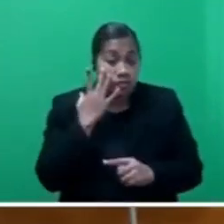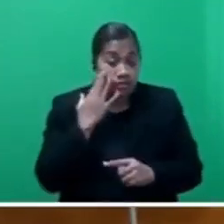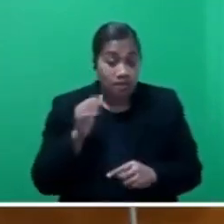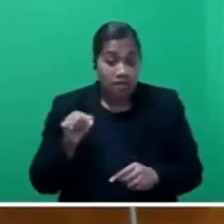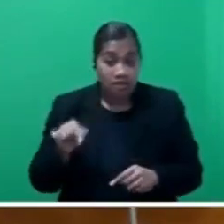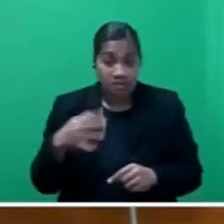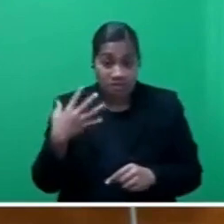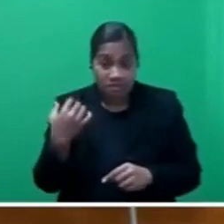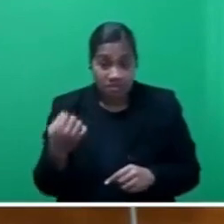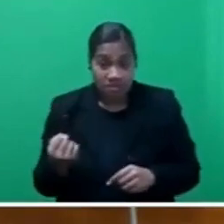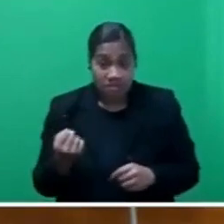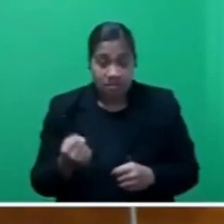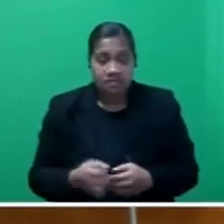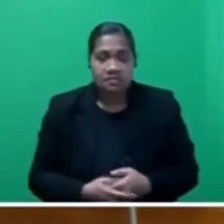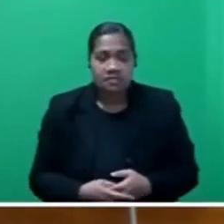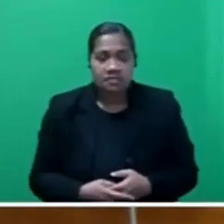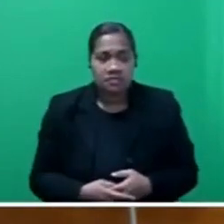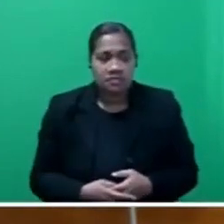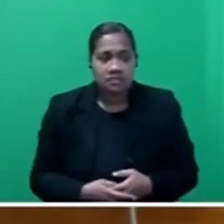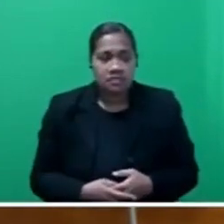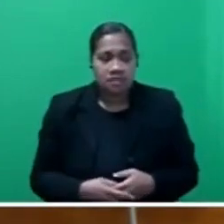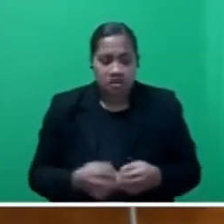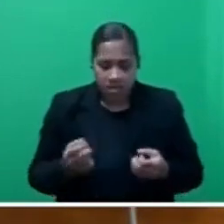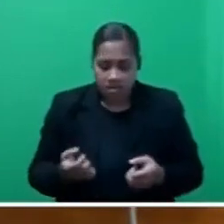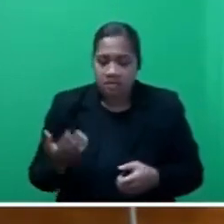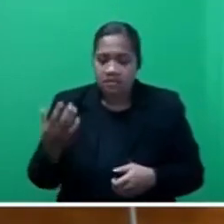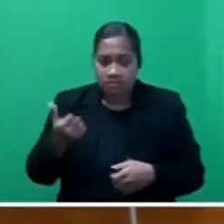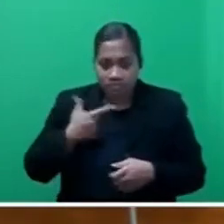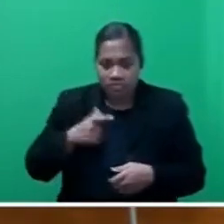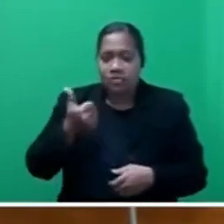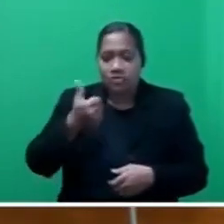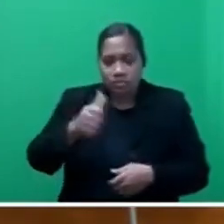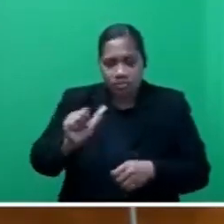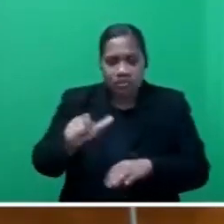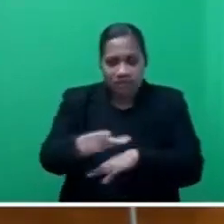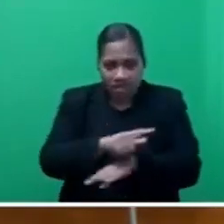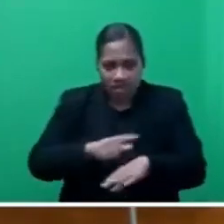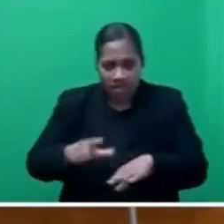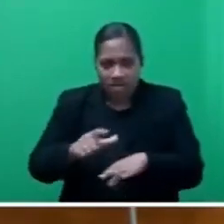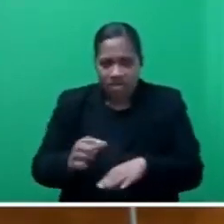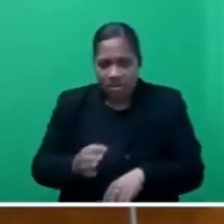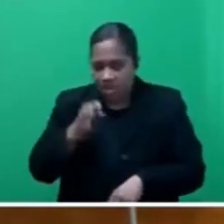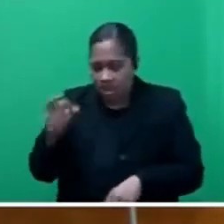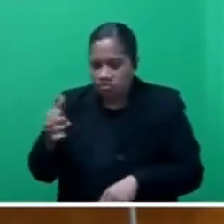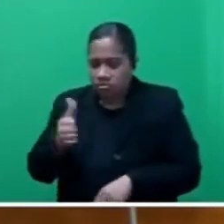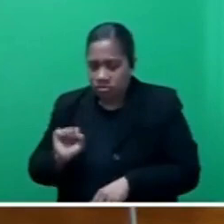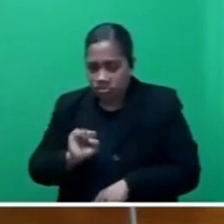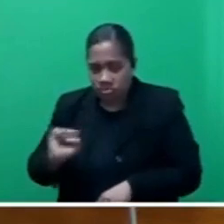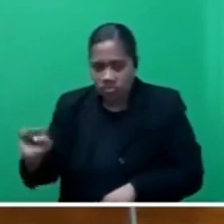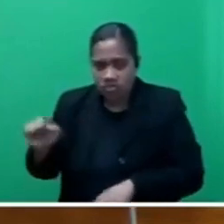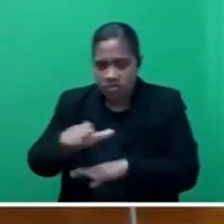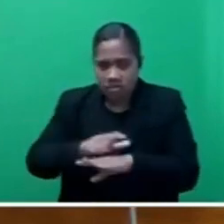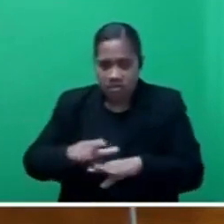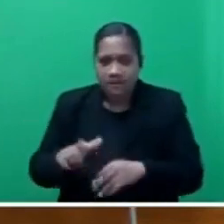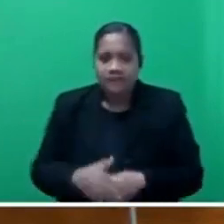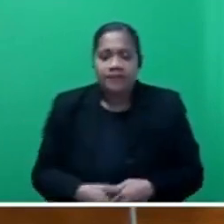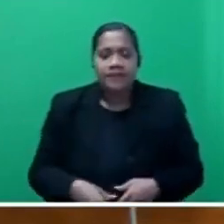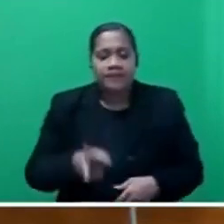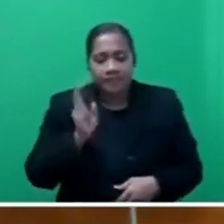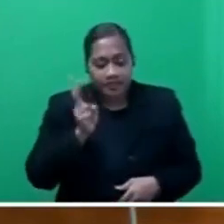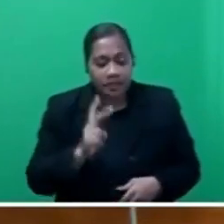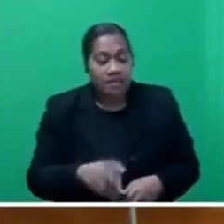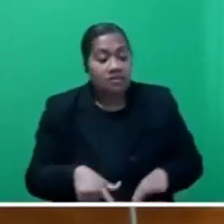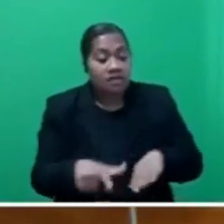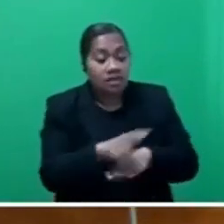been placed on them on the use of this land. May I also throw in the plight of the landowners of Wailoa Power Station,